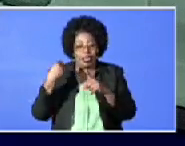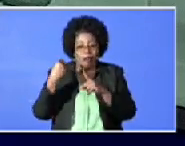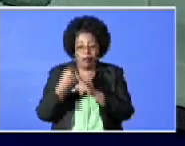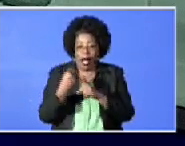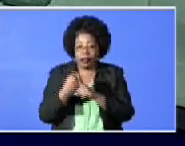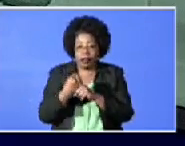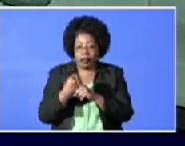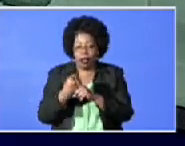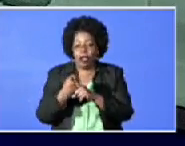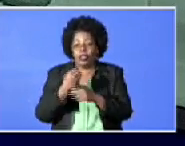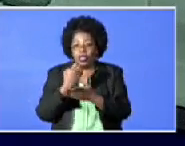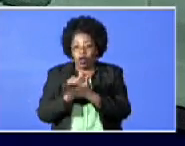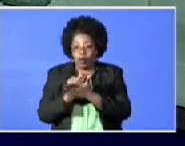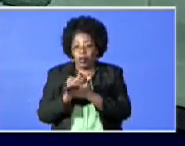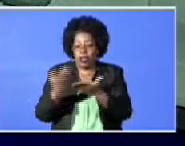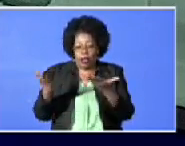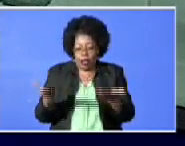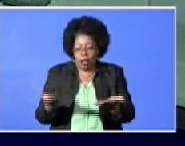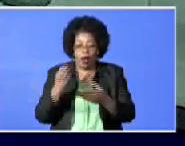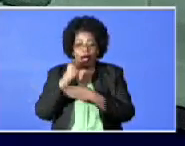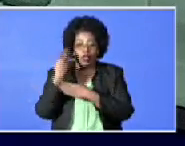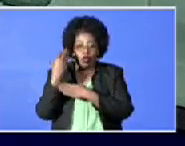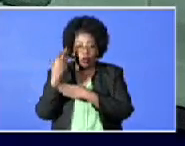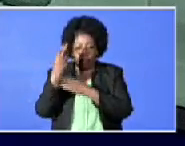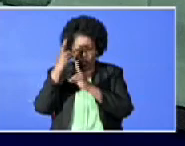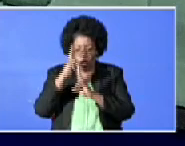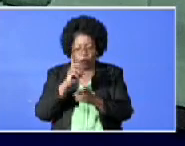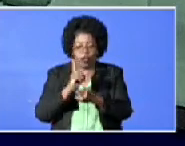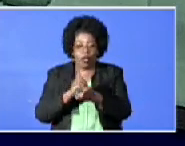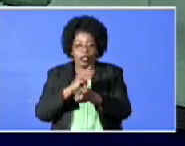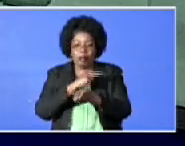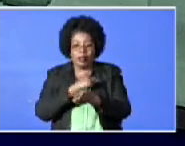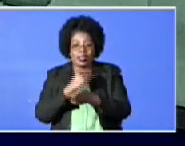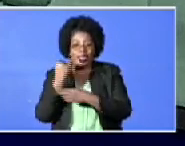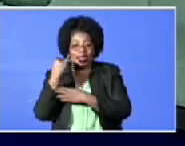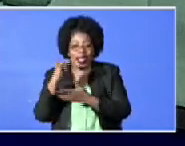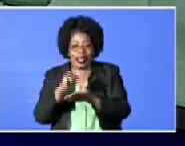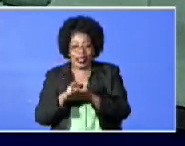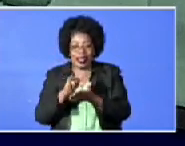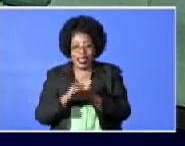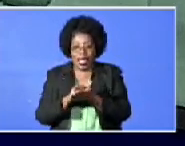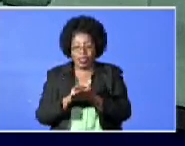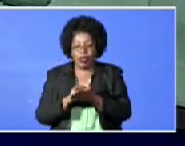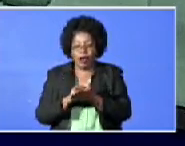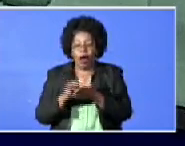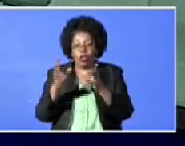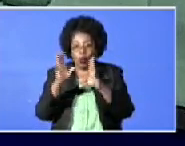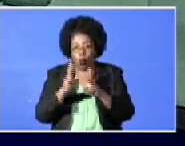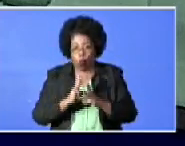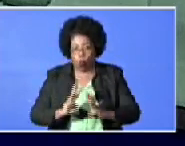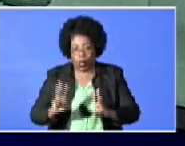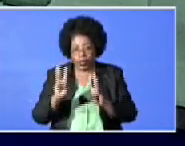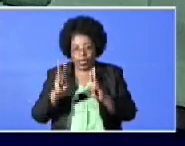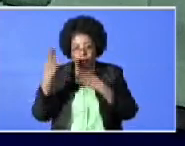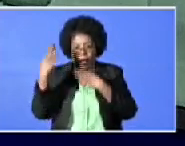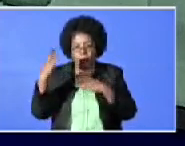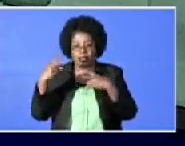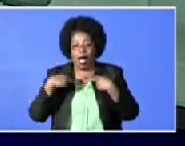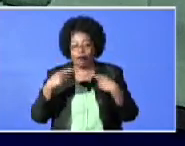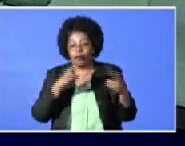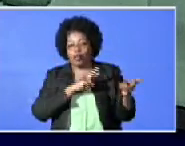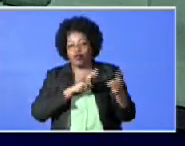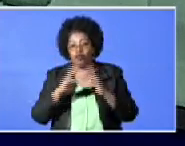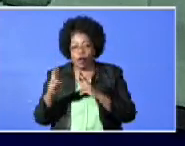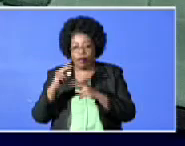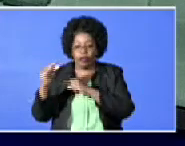economy. Well, here at home, Prime Minister, the Most Honorable Dr. Hubert Minnis, indicated at his national press conference Wednesday that the Bahamas has to be ready